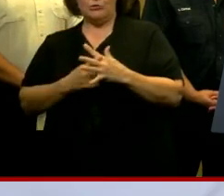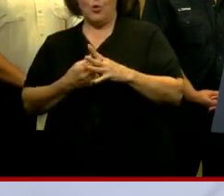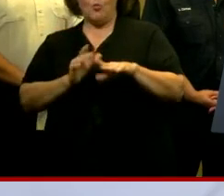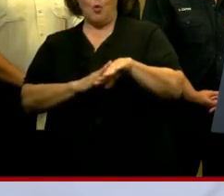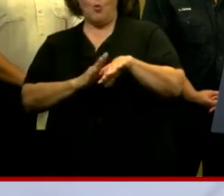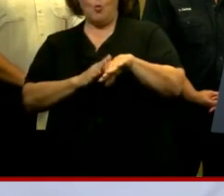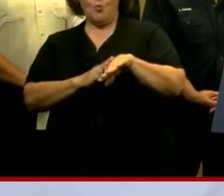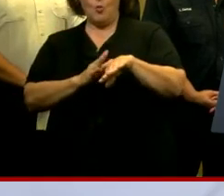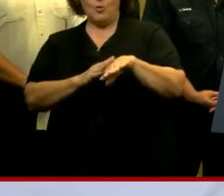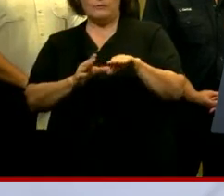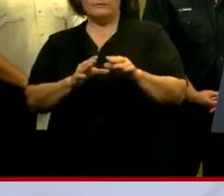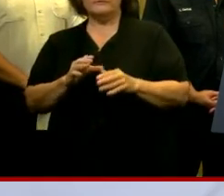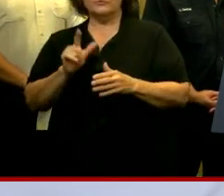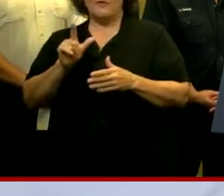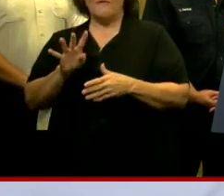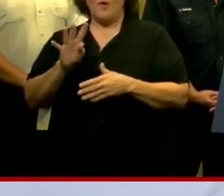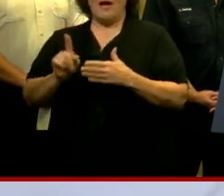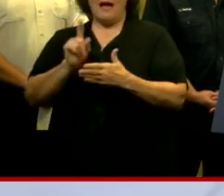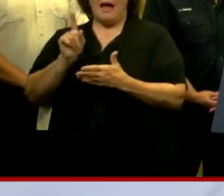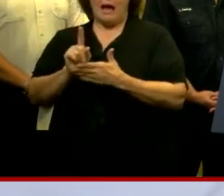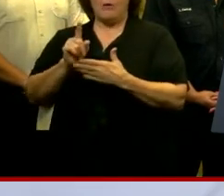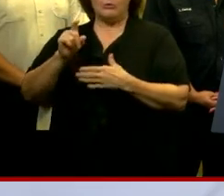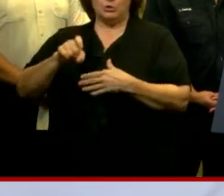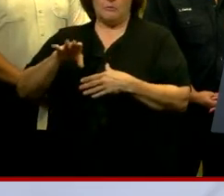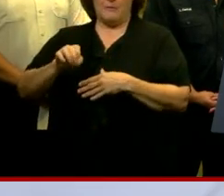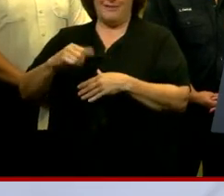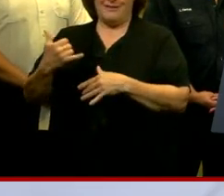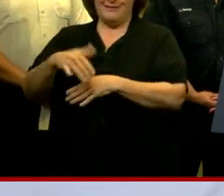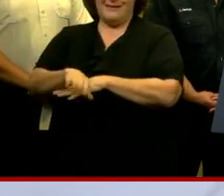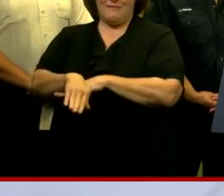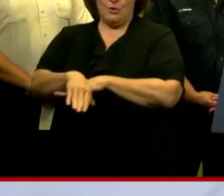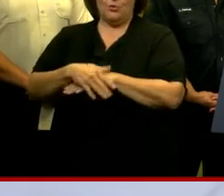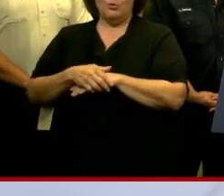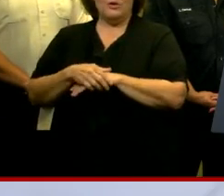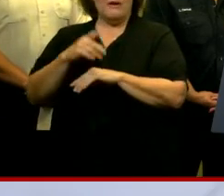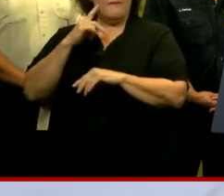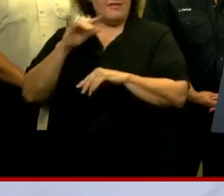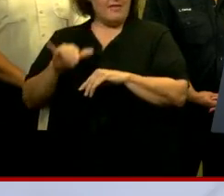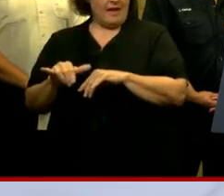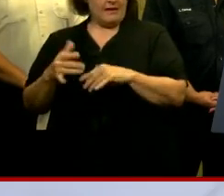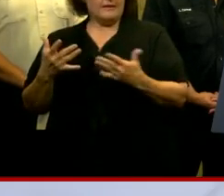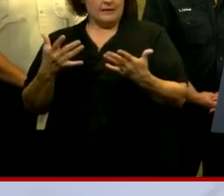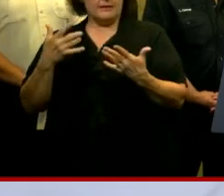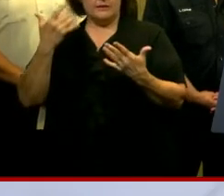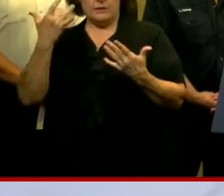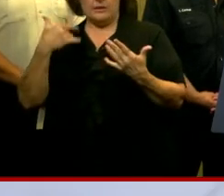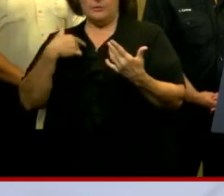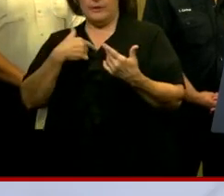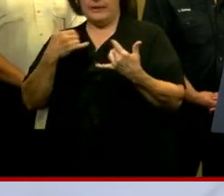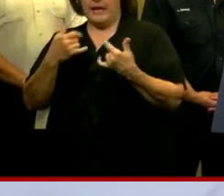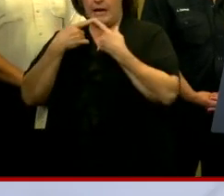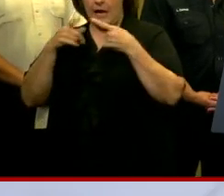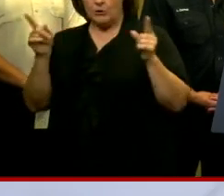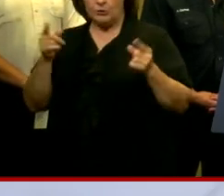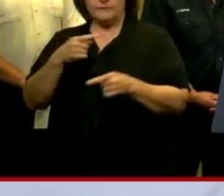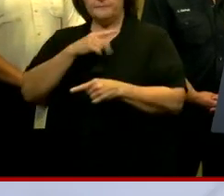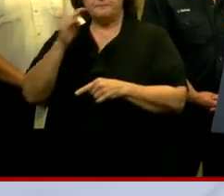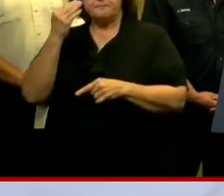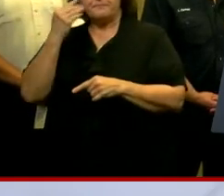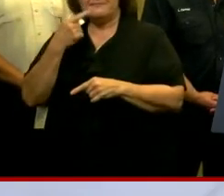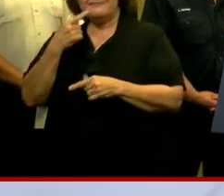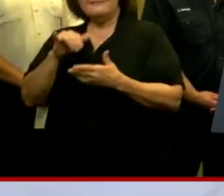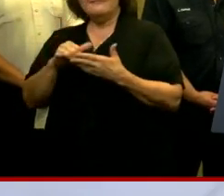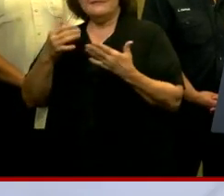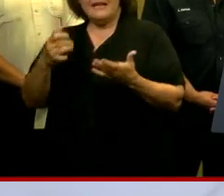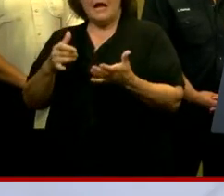out at the 24 hour mark, which should be this afternoon. For these reasons, we're making the following announcements. As the mayor mentioned, we're